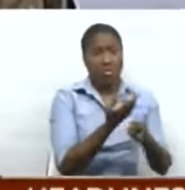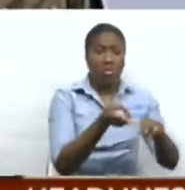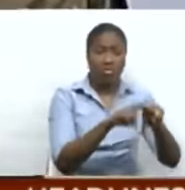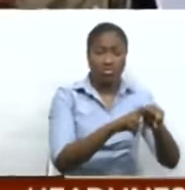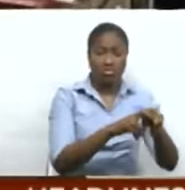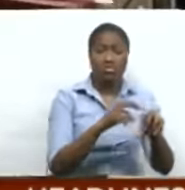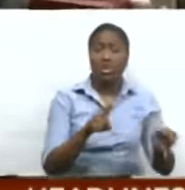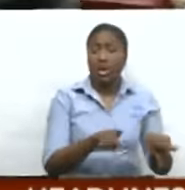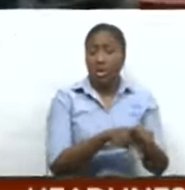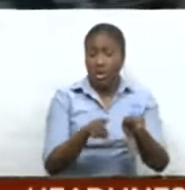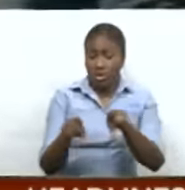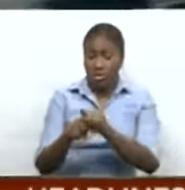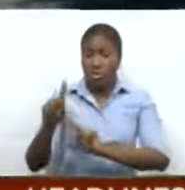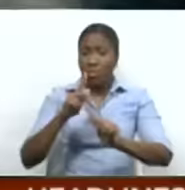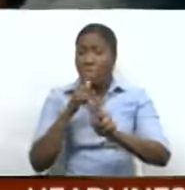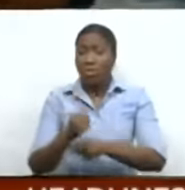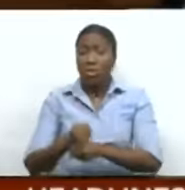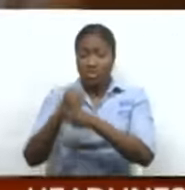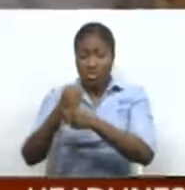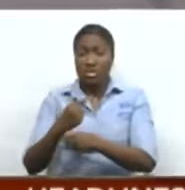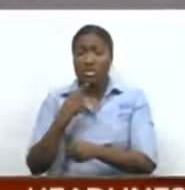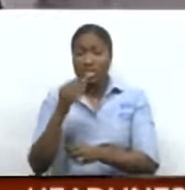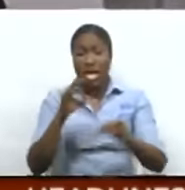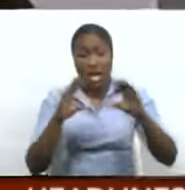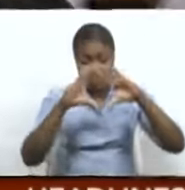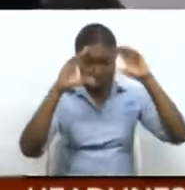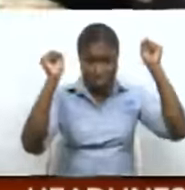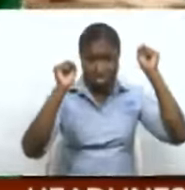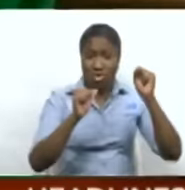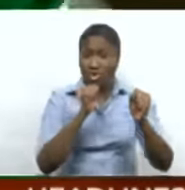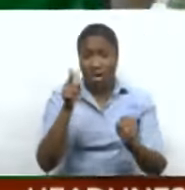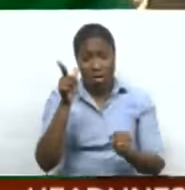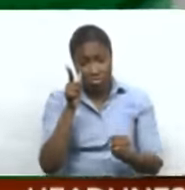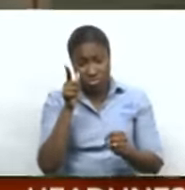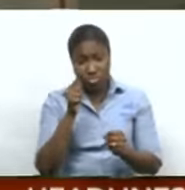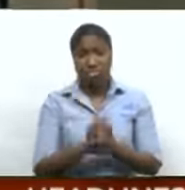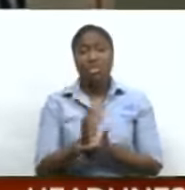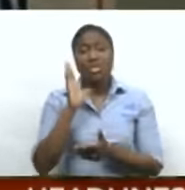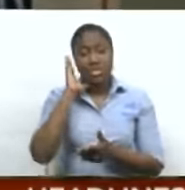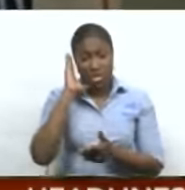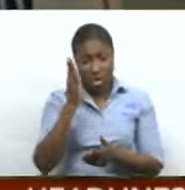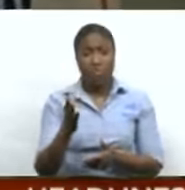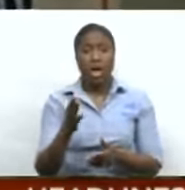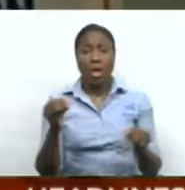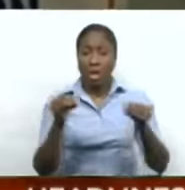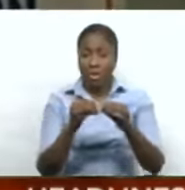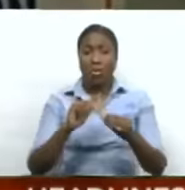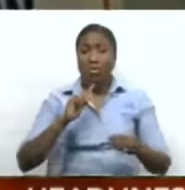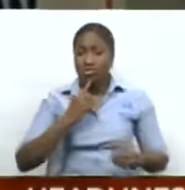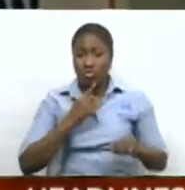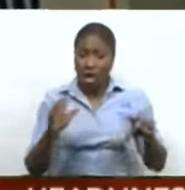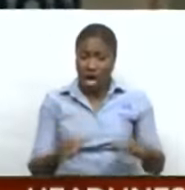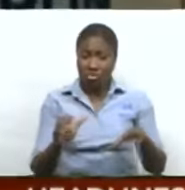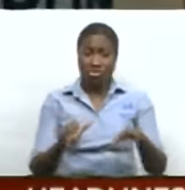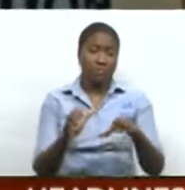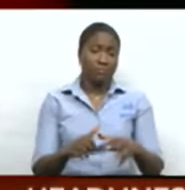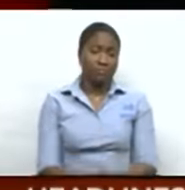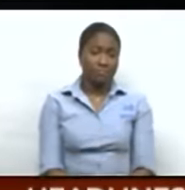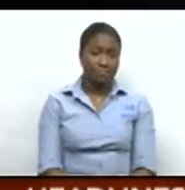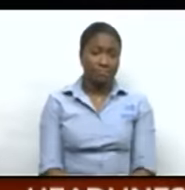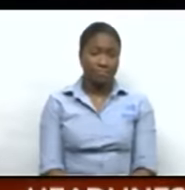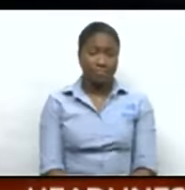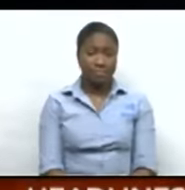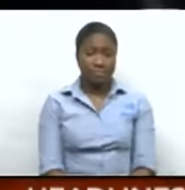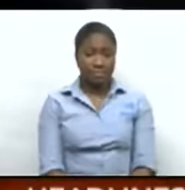However, protesters said if Bautiste refuses to act on their demands soon, they will be ramping up their actions. Kimrae Fletcher,